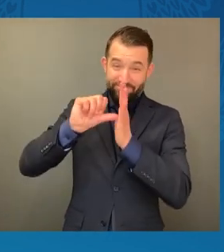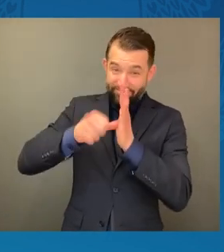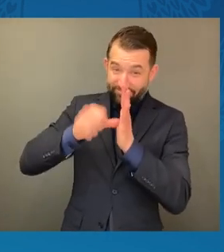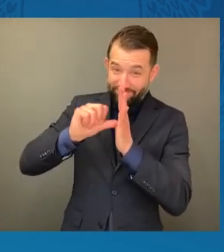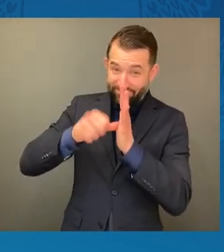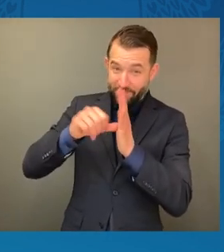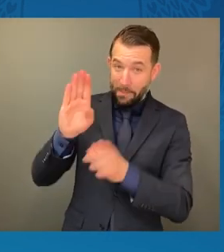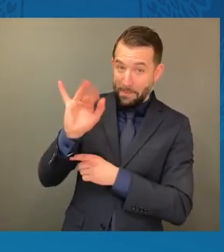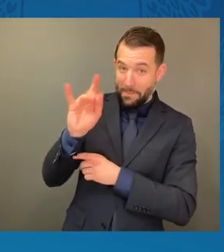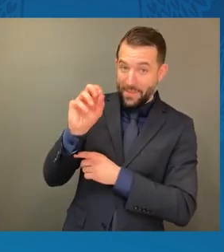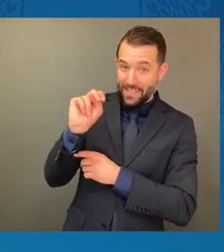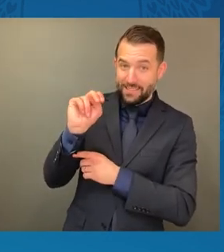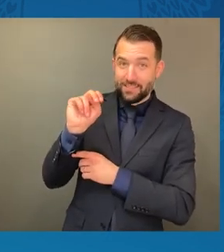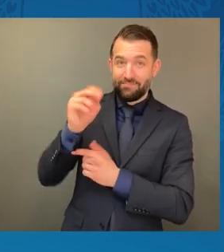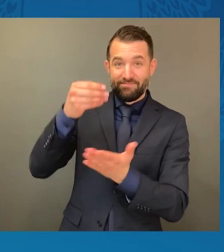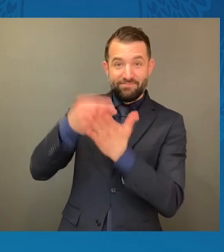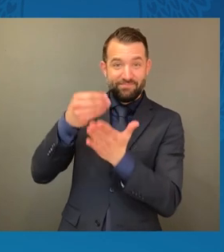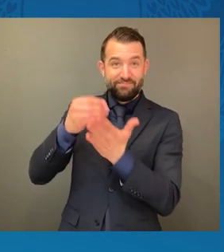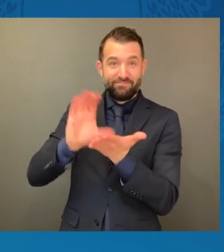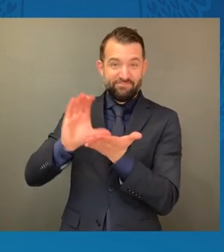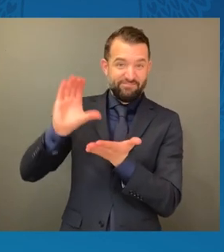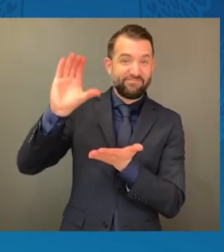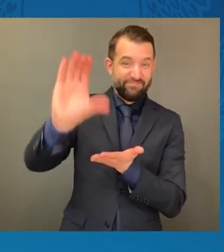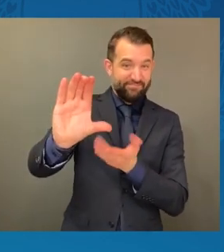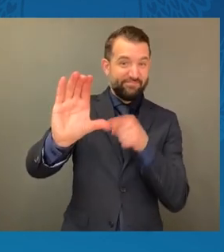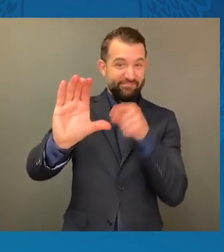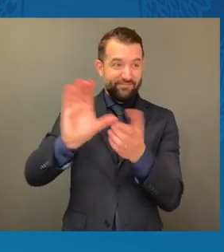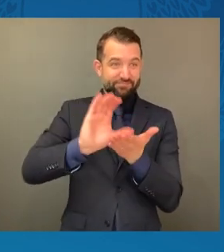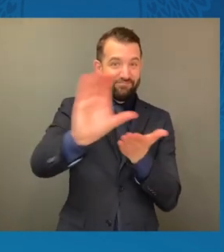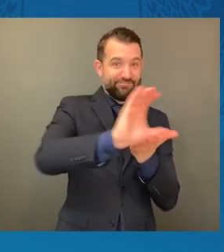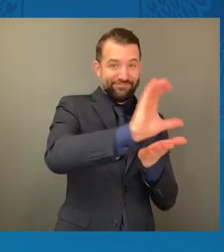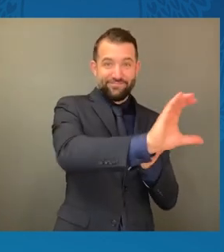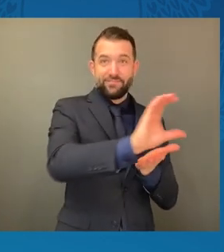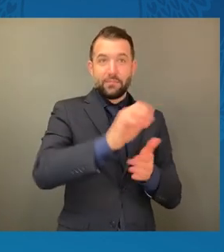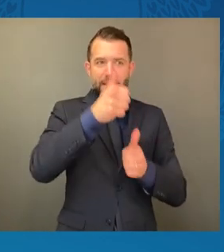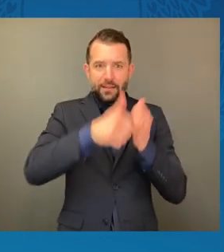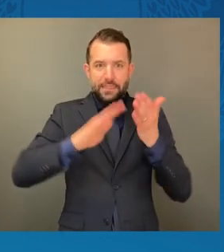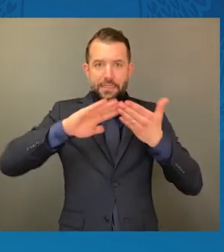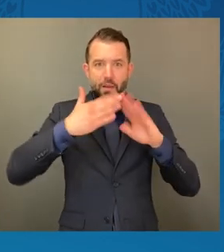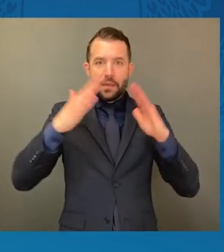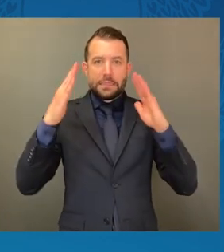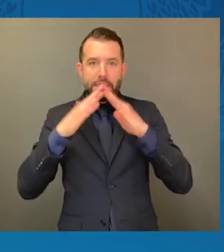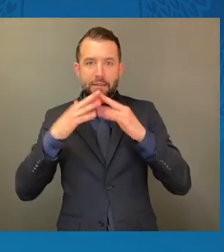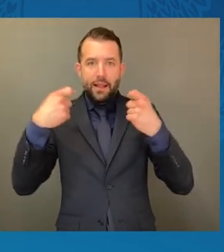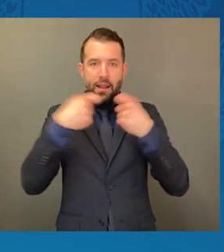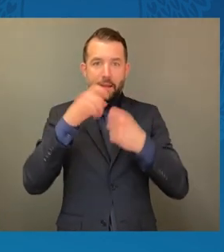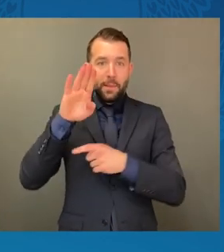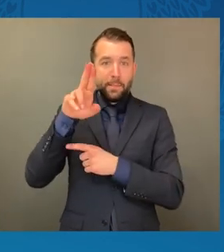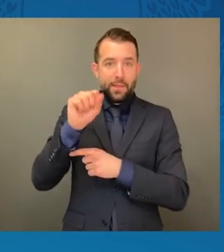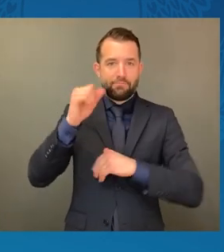in grants to help cities and towns electrify their fleet of public buses, build infrastructure to support their fleet,